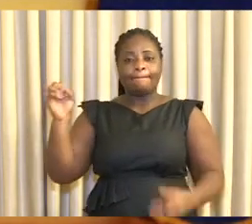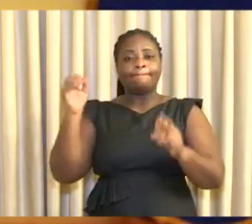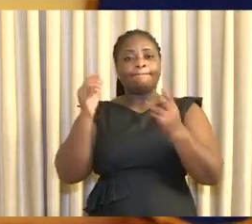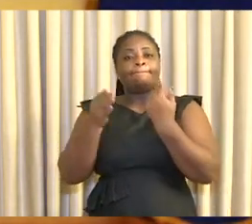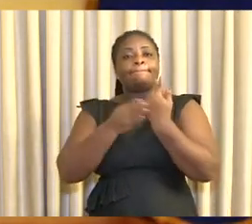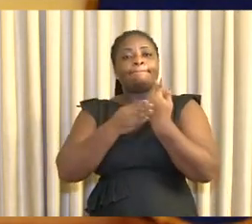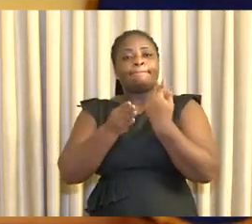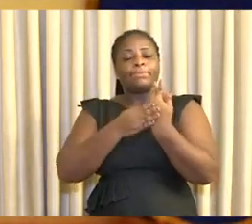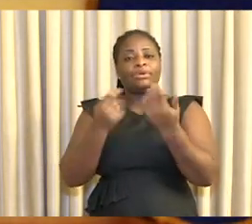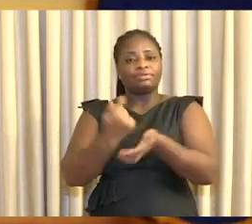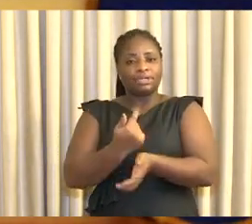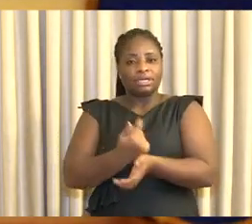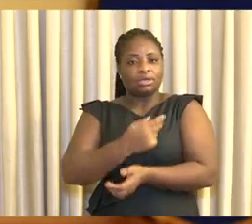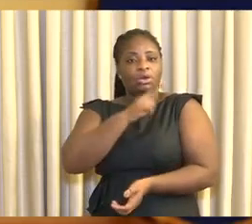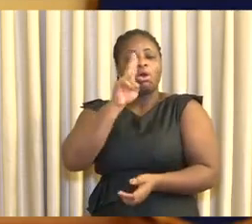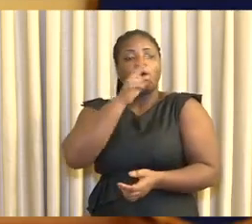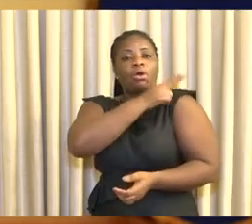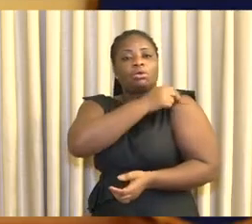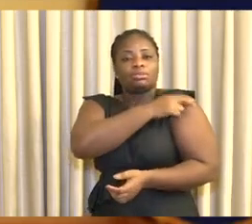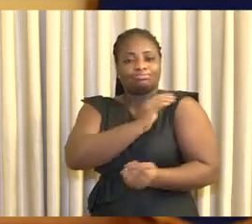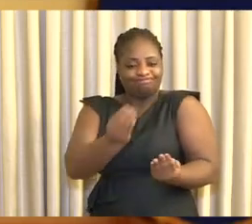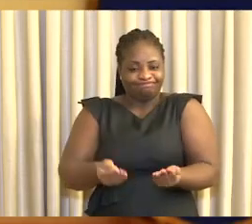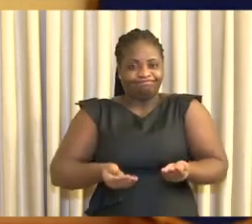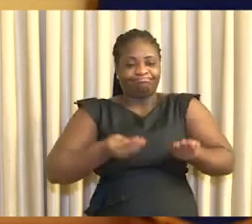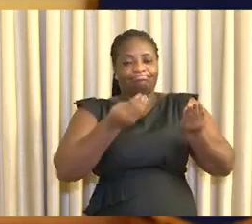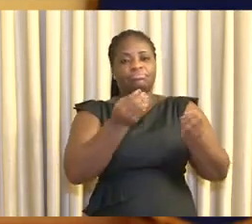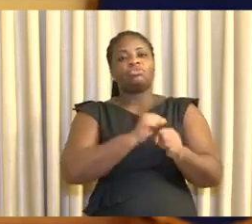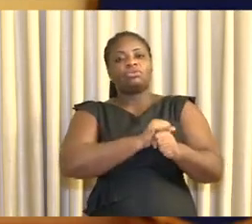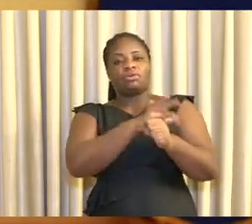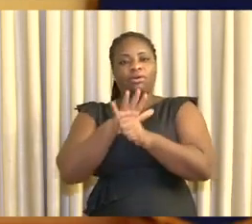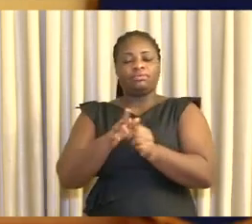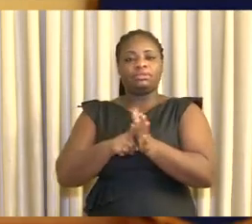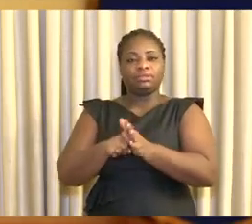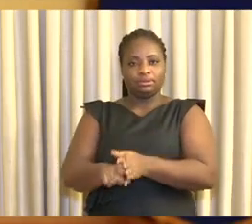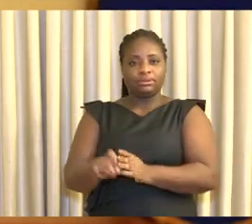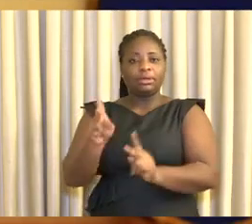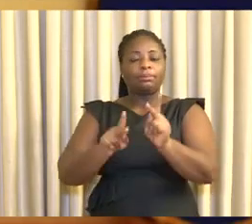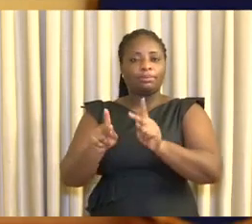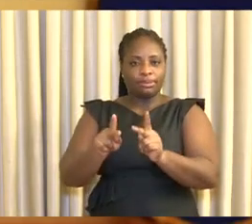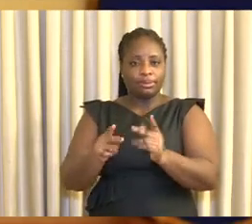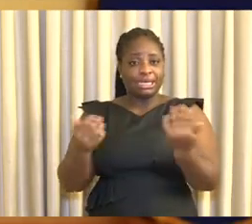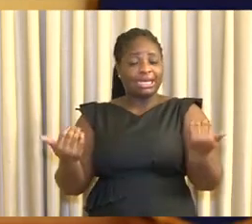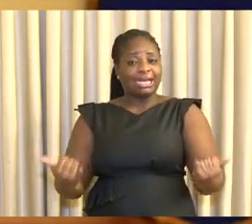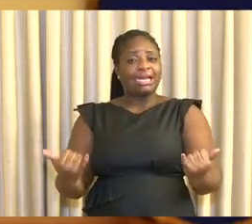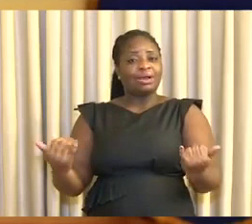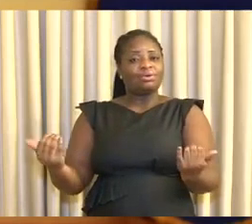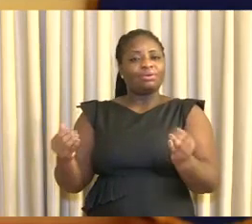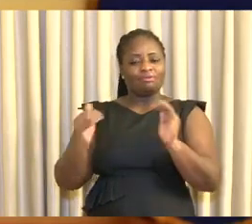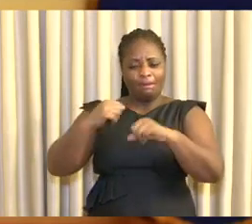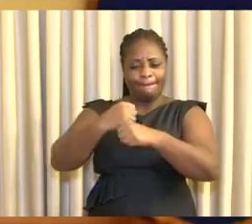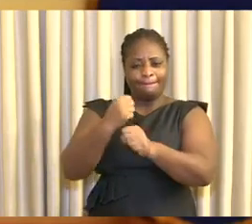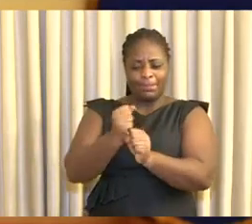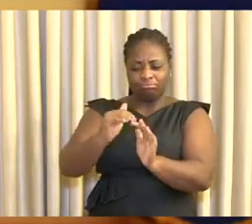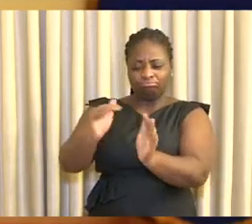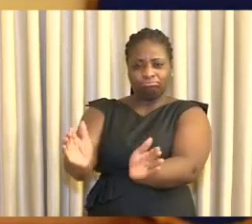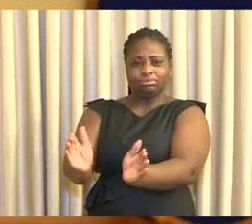being 100% dedicated to the fight. In addition, we have set aside separate